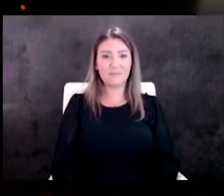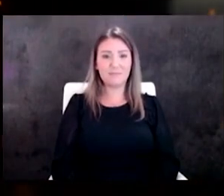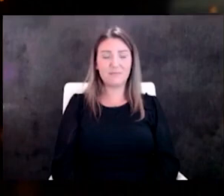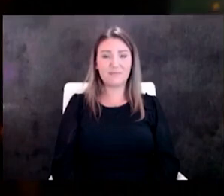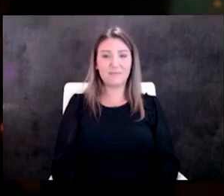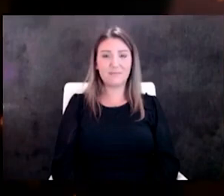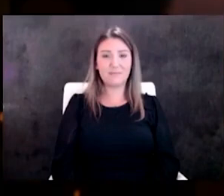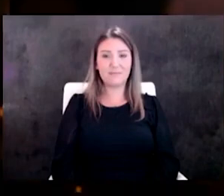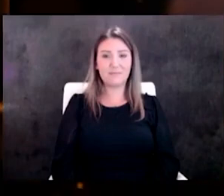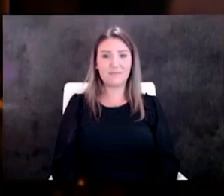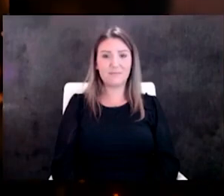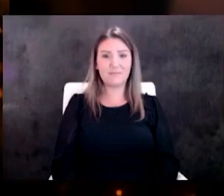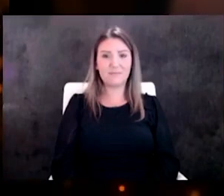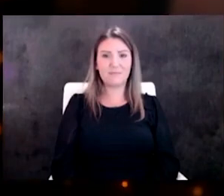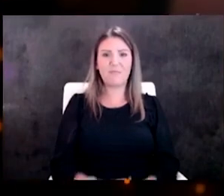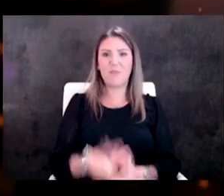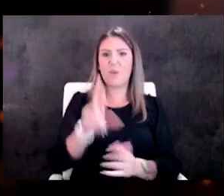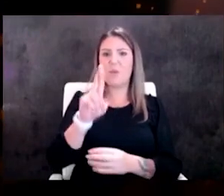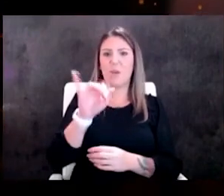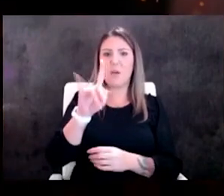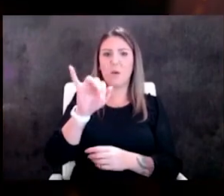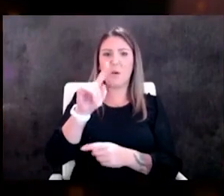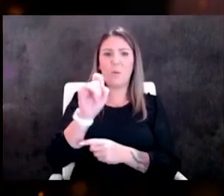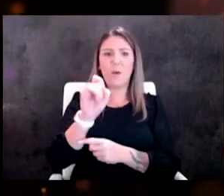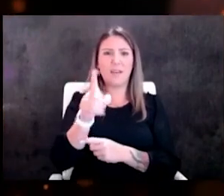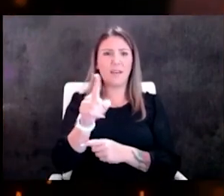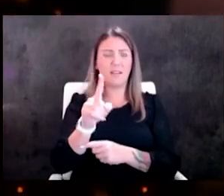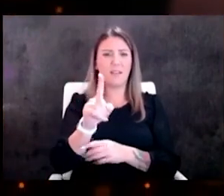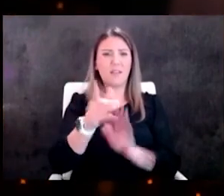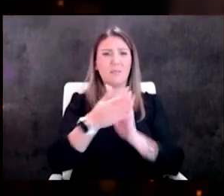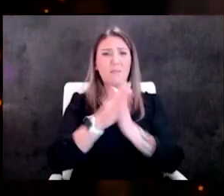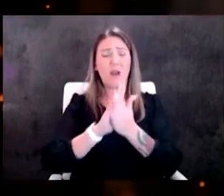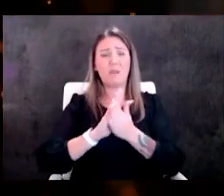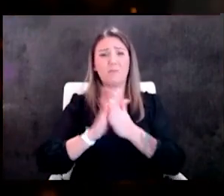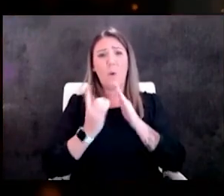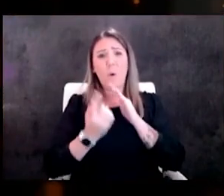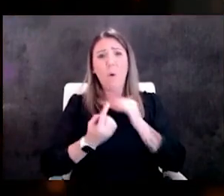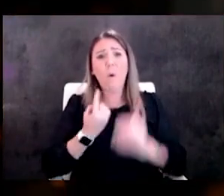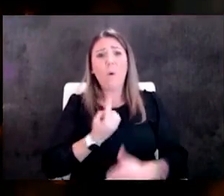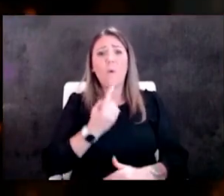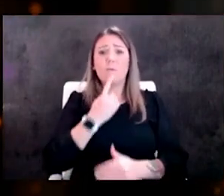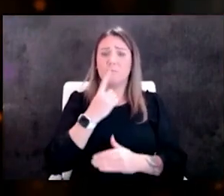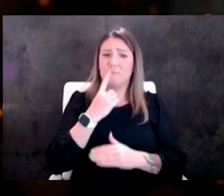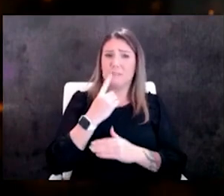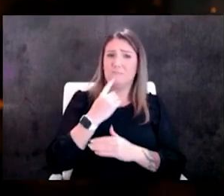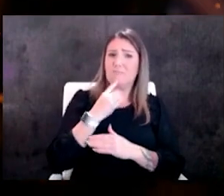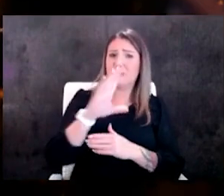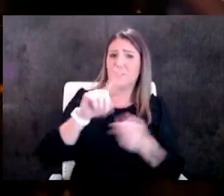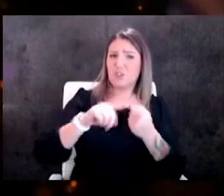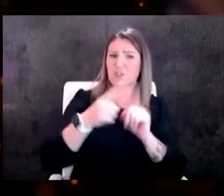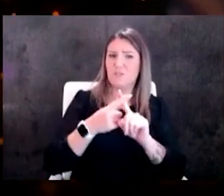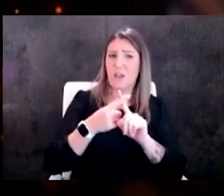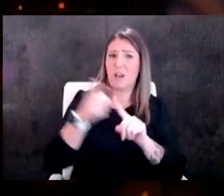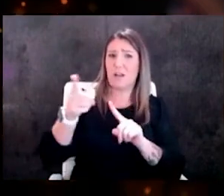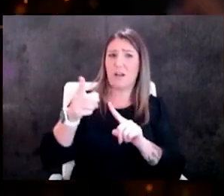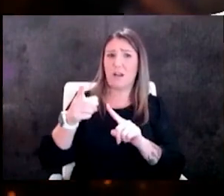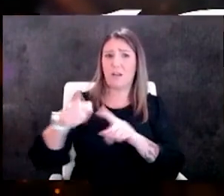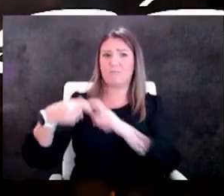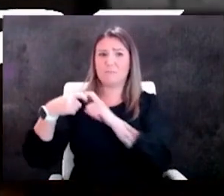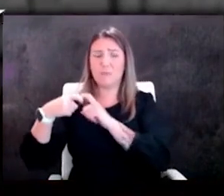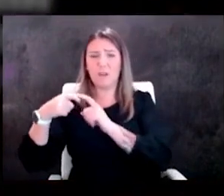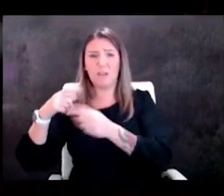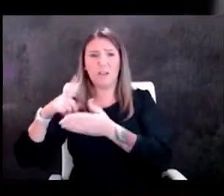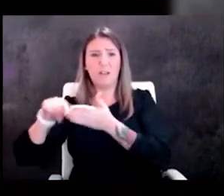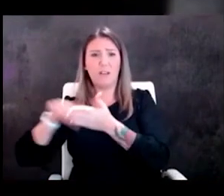ryan white says he gets very lonely he misses his friends the 13 year old was banned from school after it was found he was suffering from aids